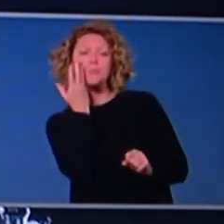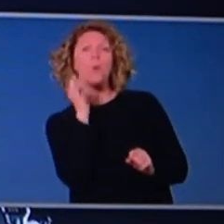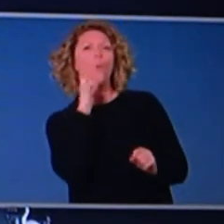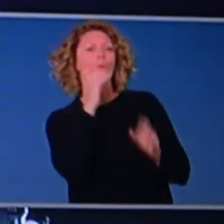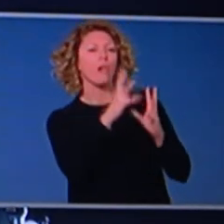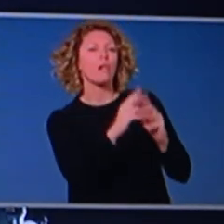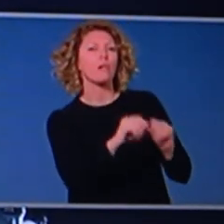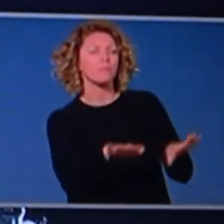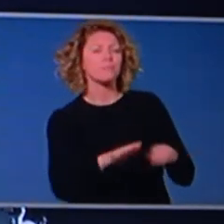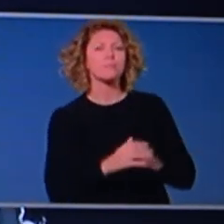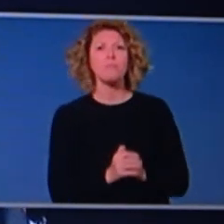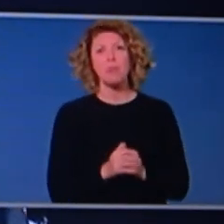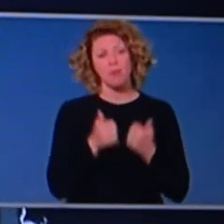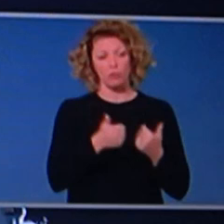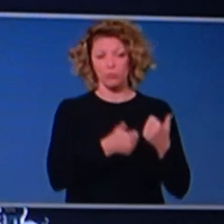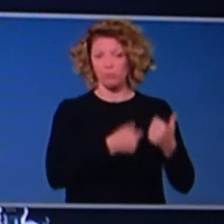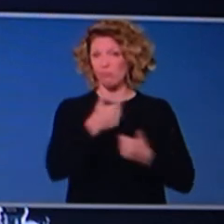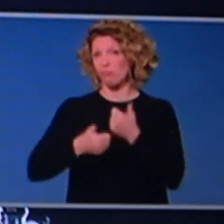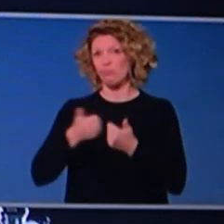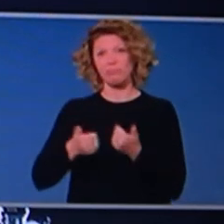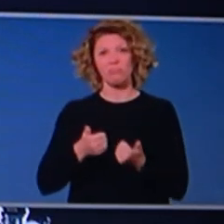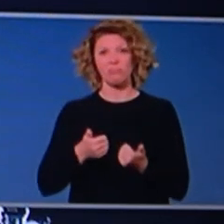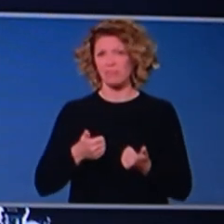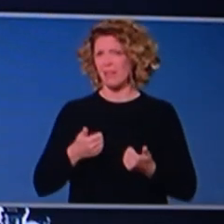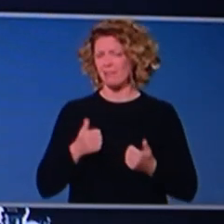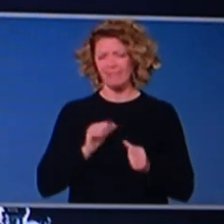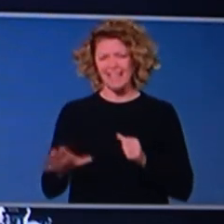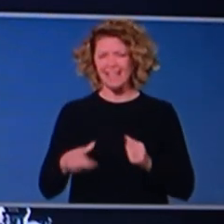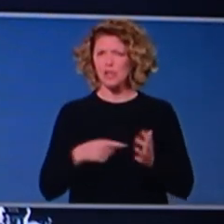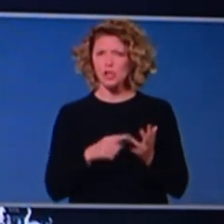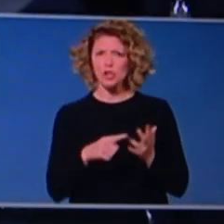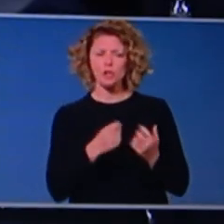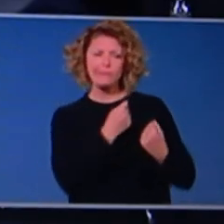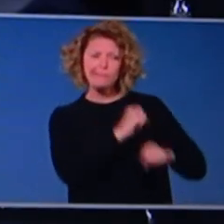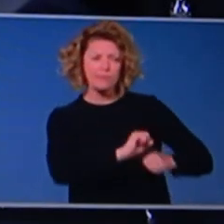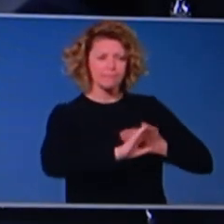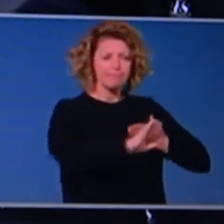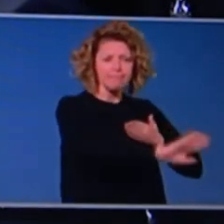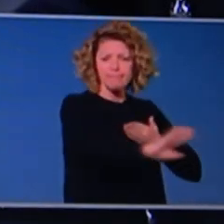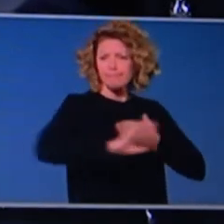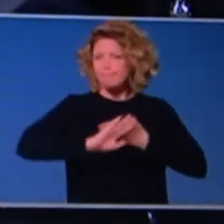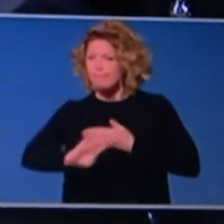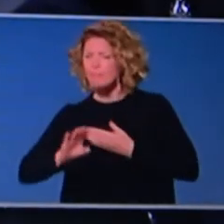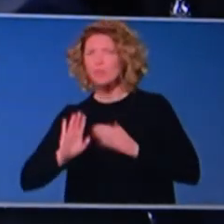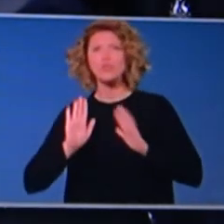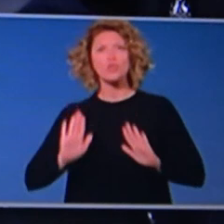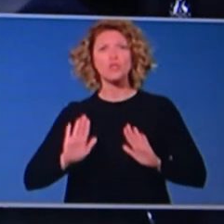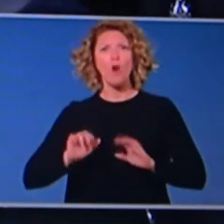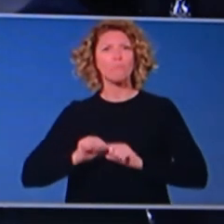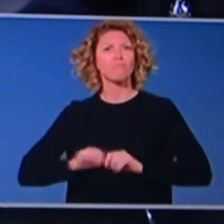also a tribute to the work that the Australian community has done in managing transmission in the community, which has prevented it from getting into